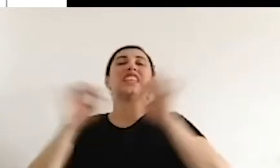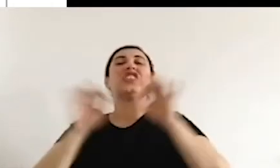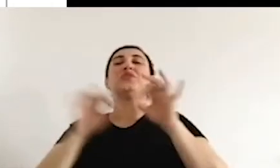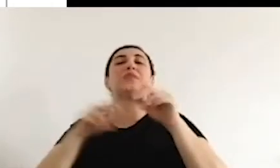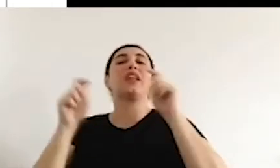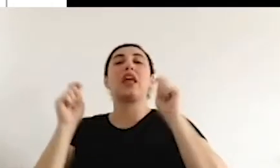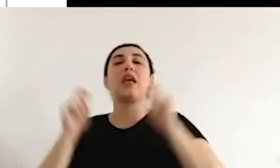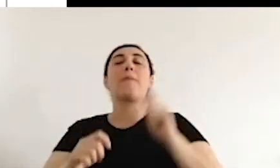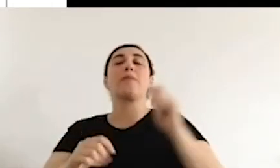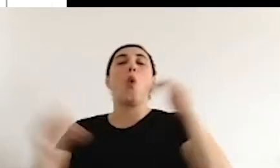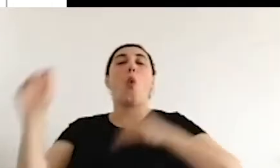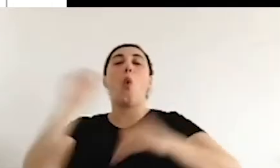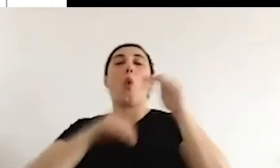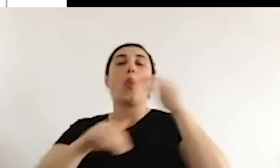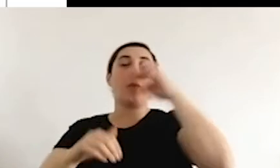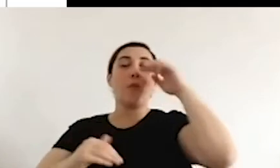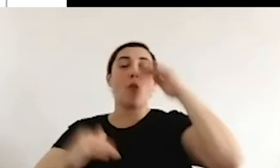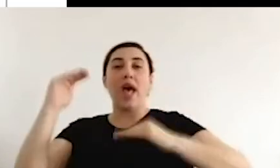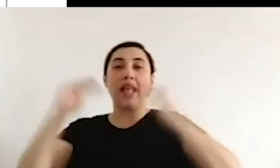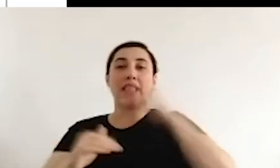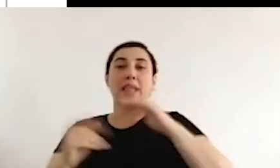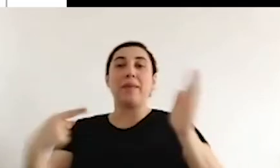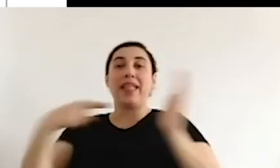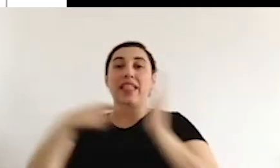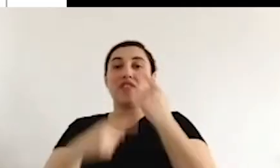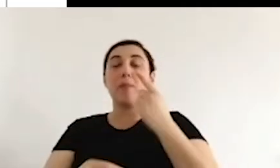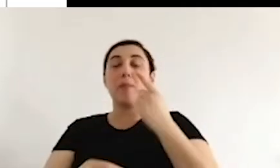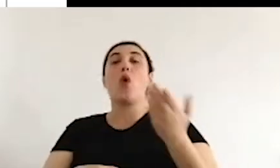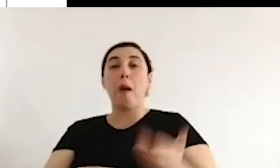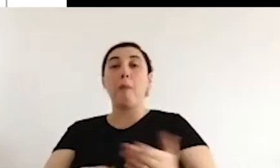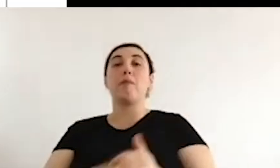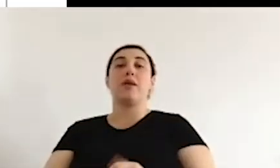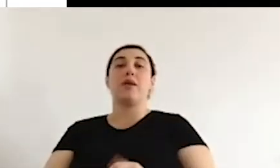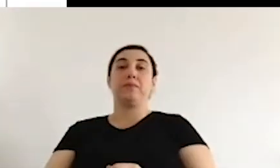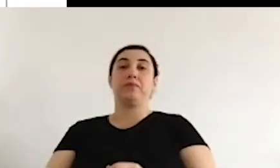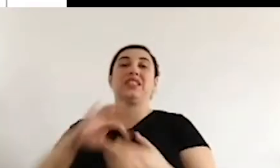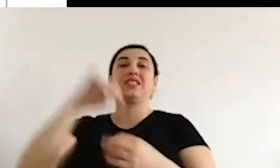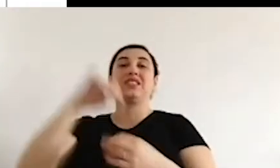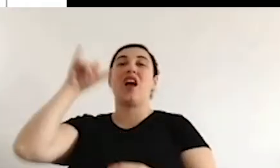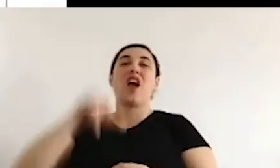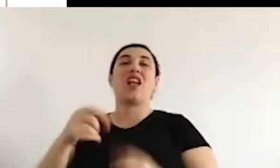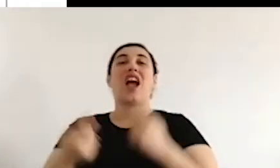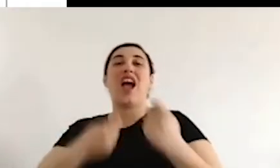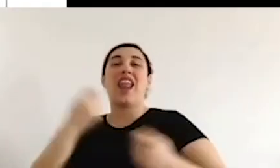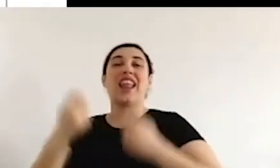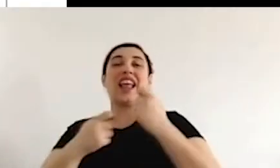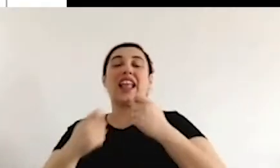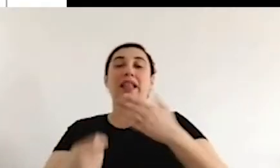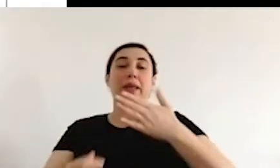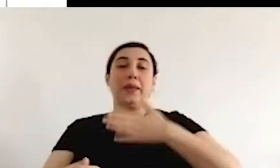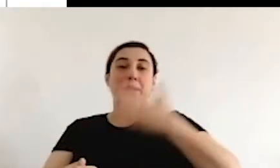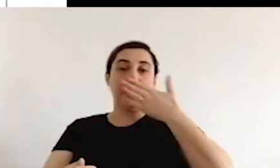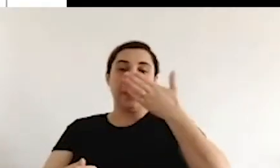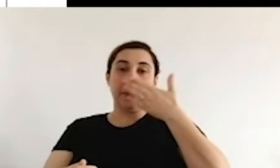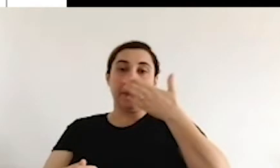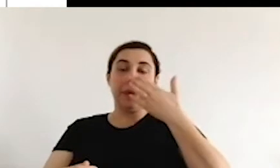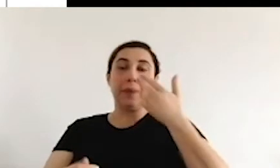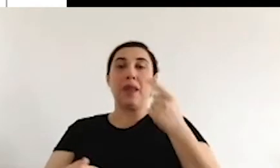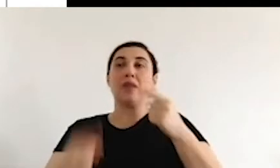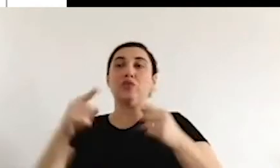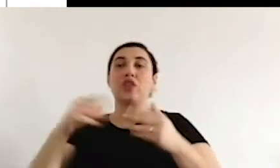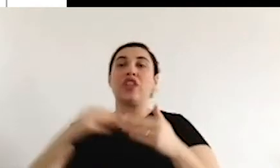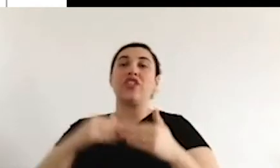votes, the vote turnouts. But on the other hand, the human rights movement has other concerns.